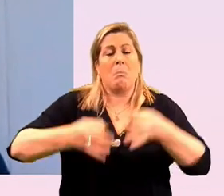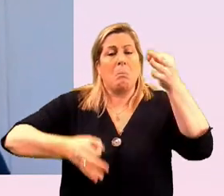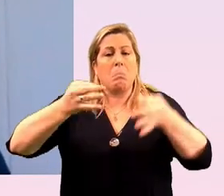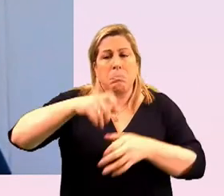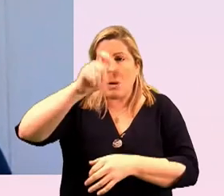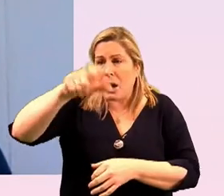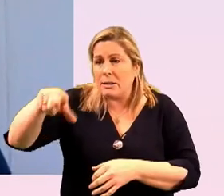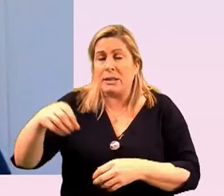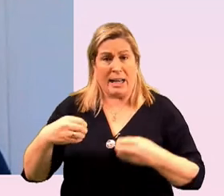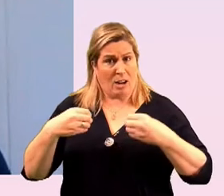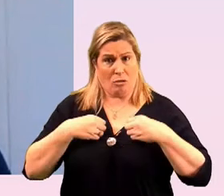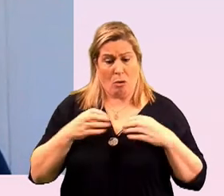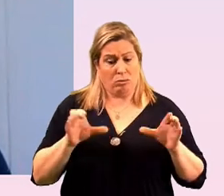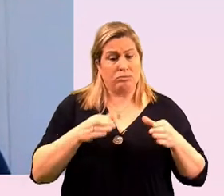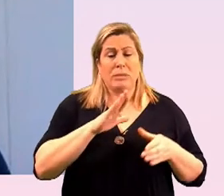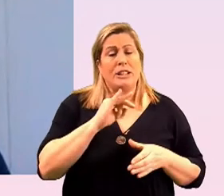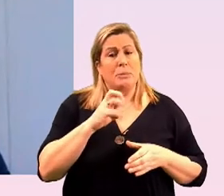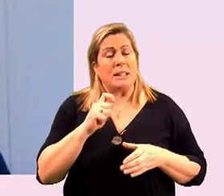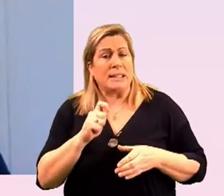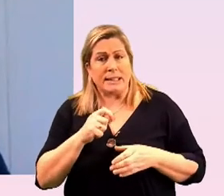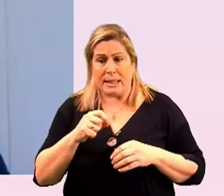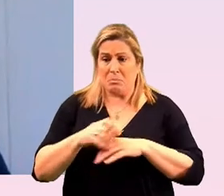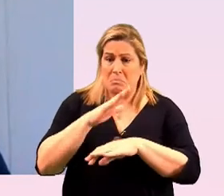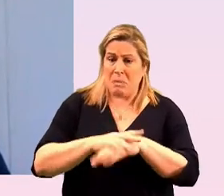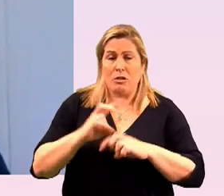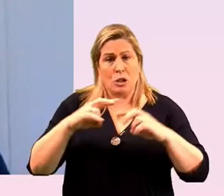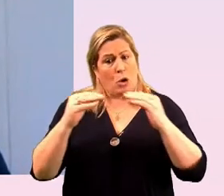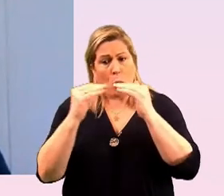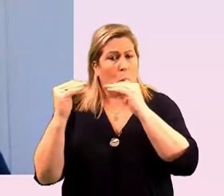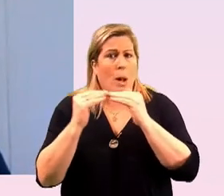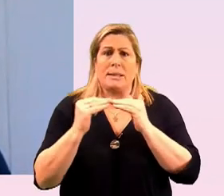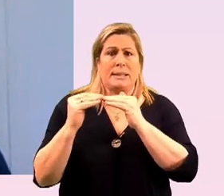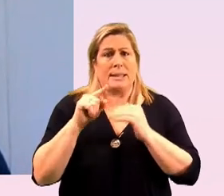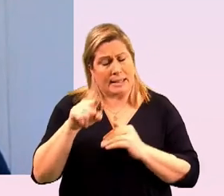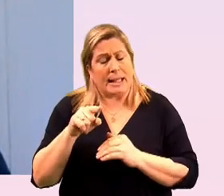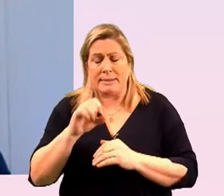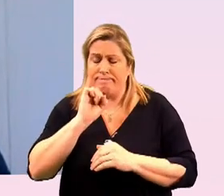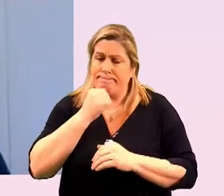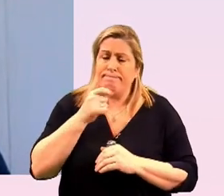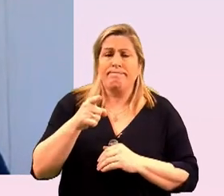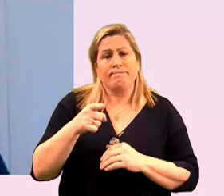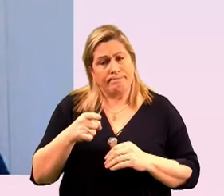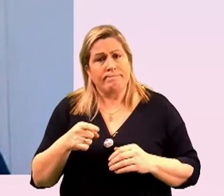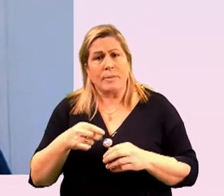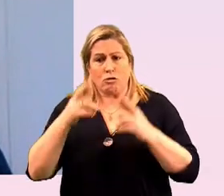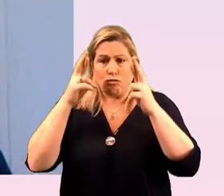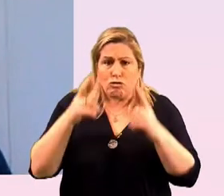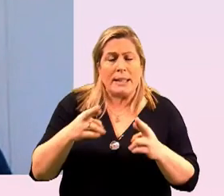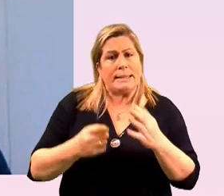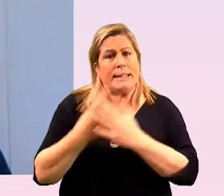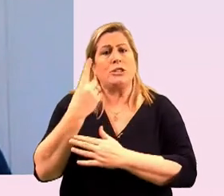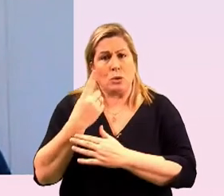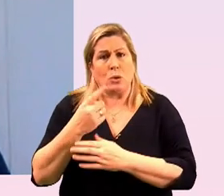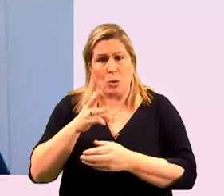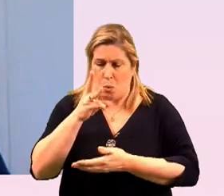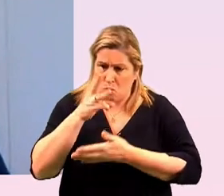sector that marriage equality was a significant rights issue worthy of philanthropic support it is